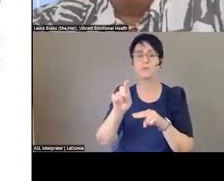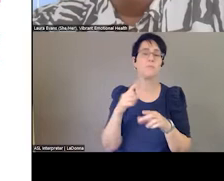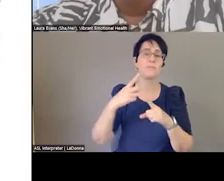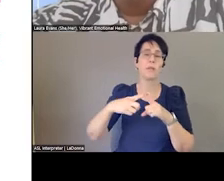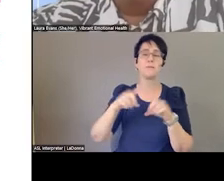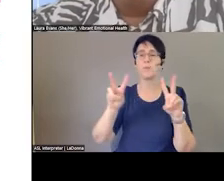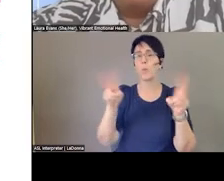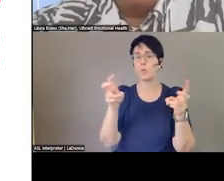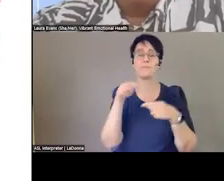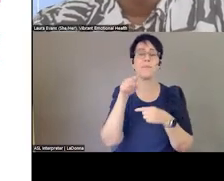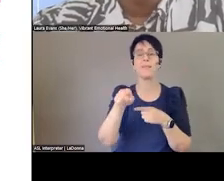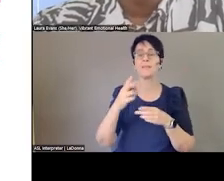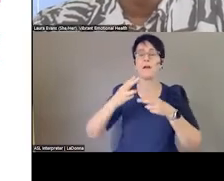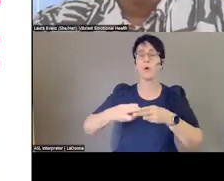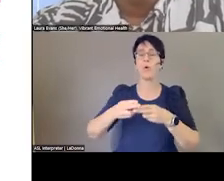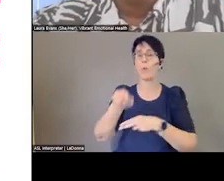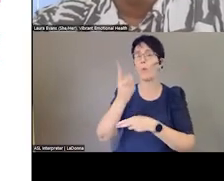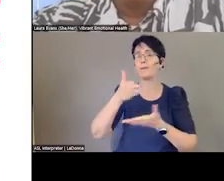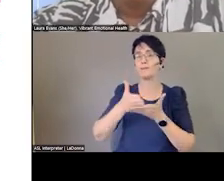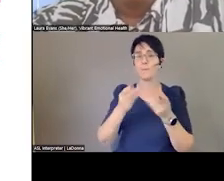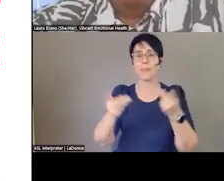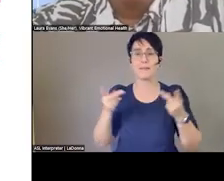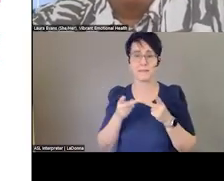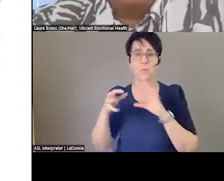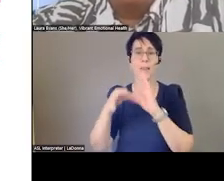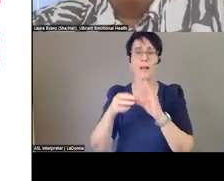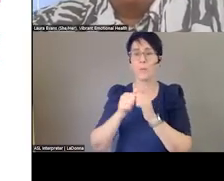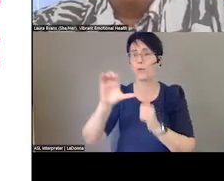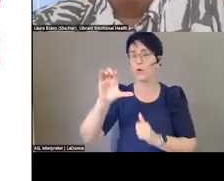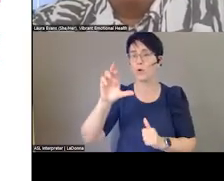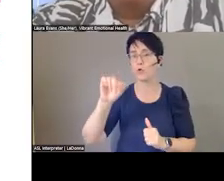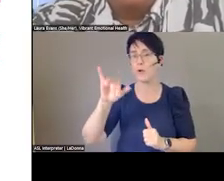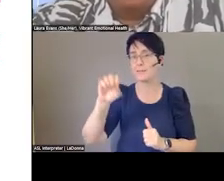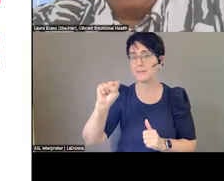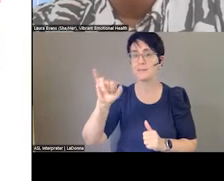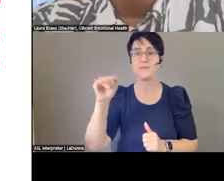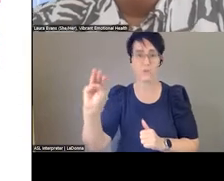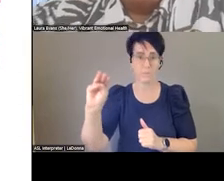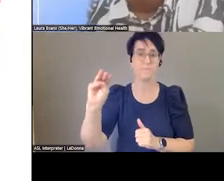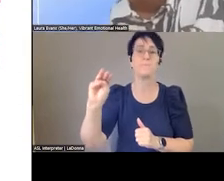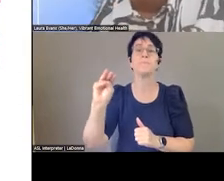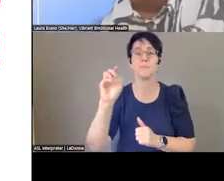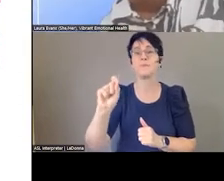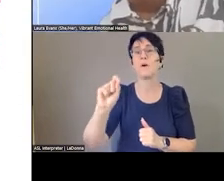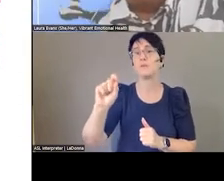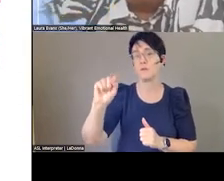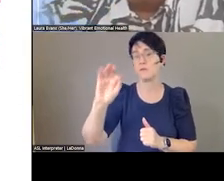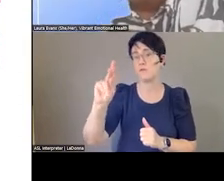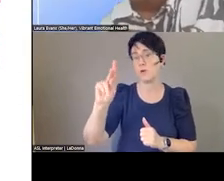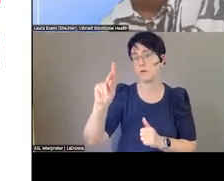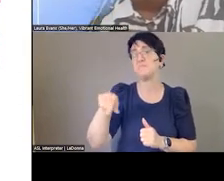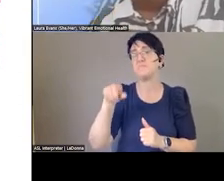much your one-stop shop for information related to the crisis jam, talk.crisisnow.com. So next slide, please.